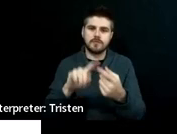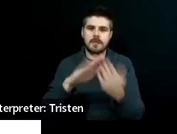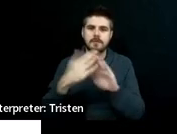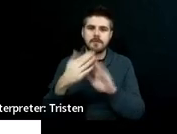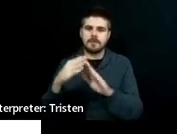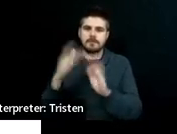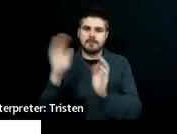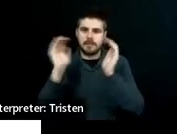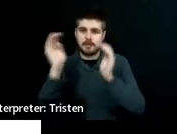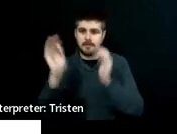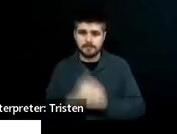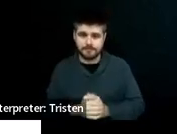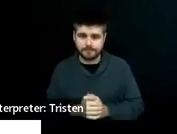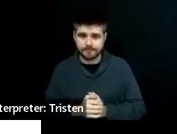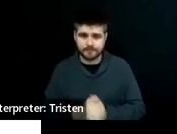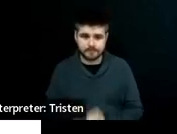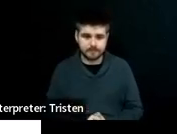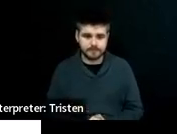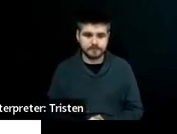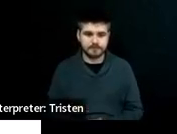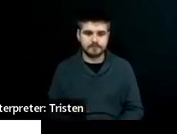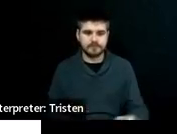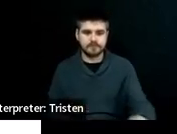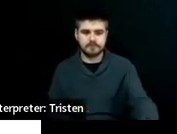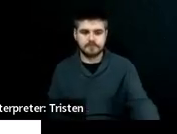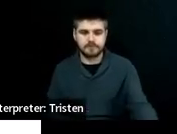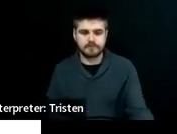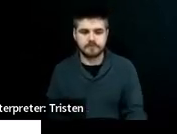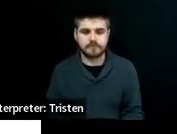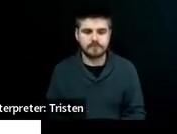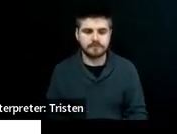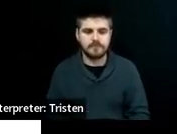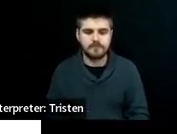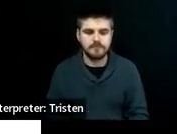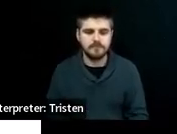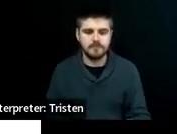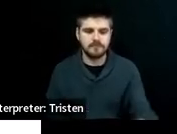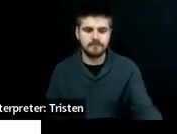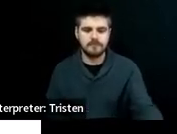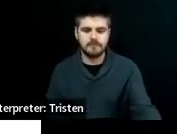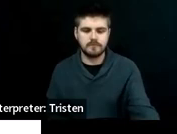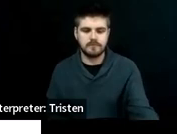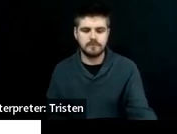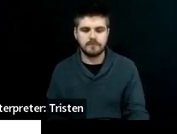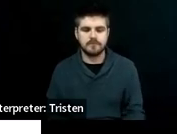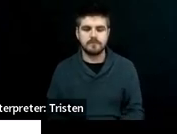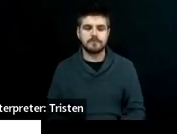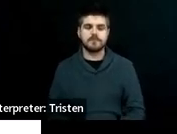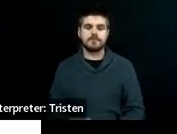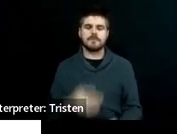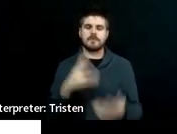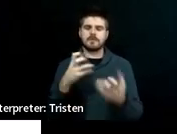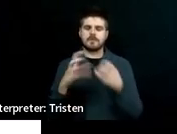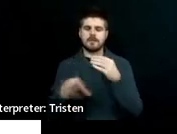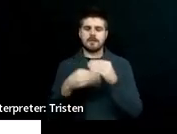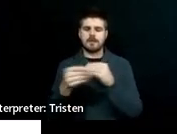Thank you. Very, very important. You know, and I just want to piggyback one thing.